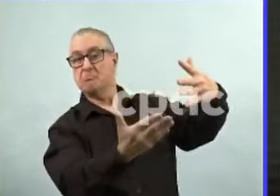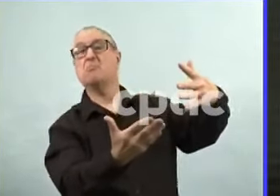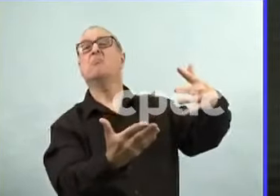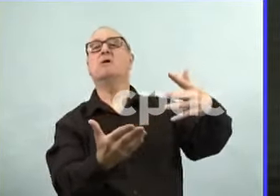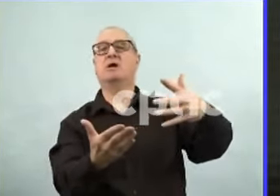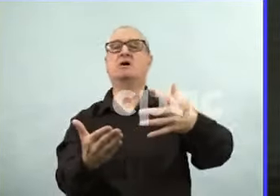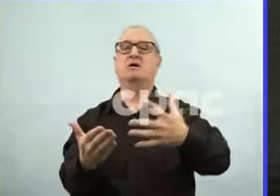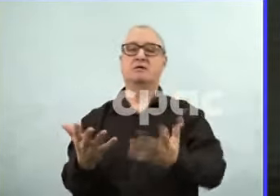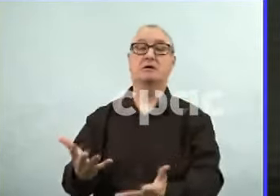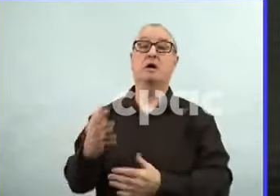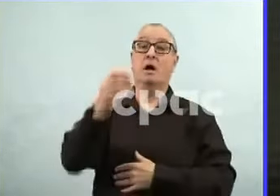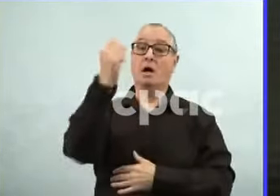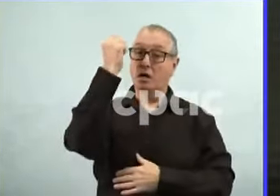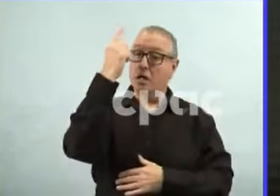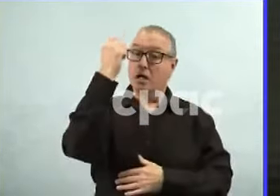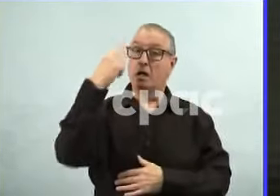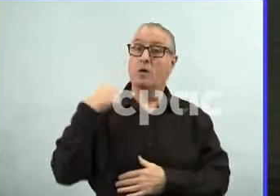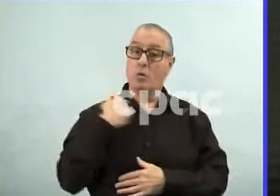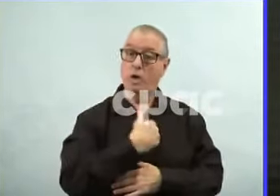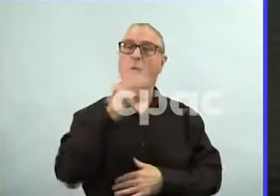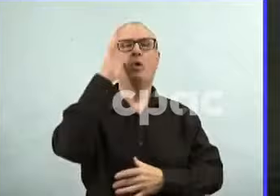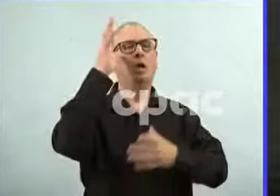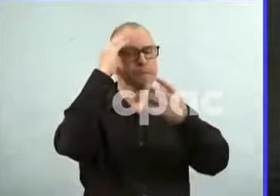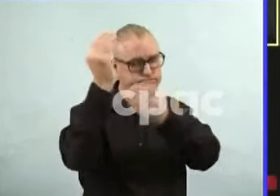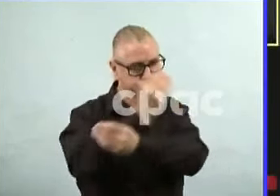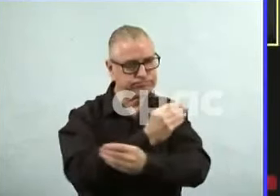recommendations and decisions to everyone.